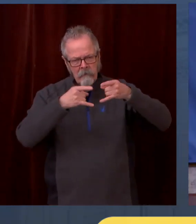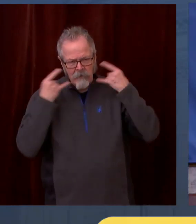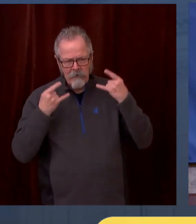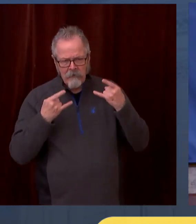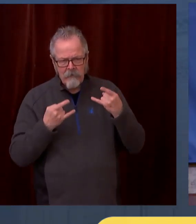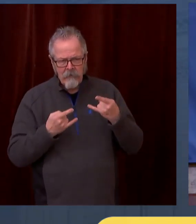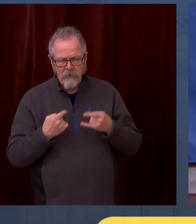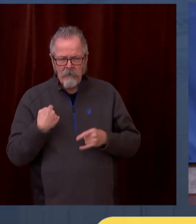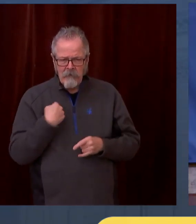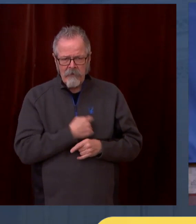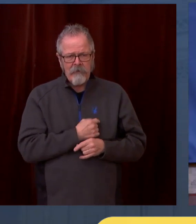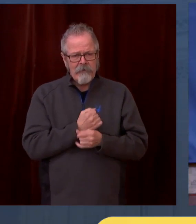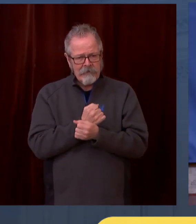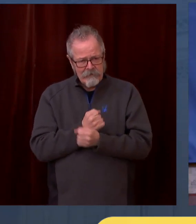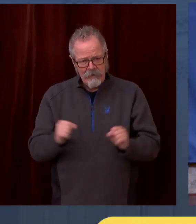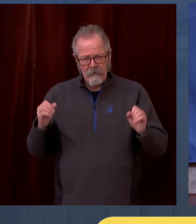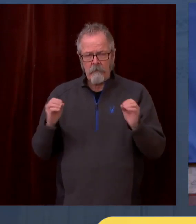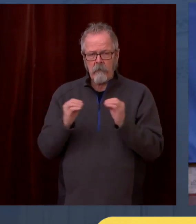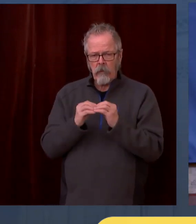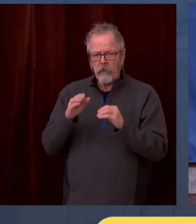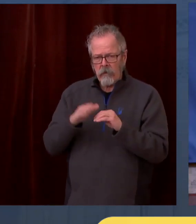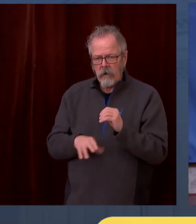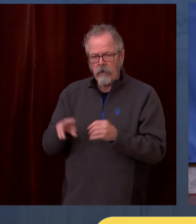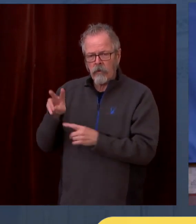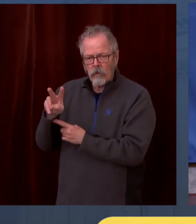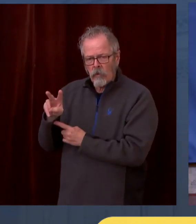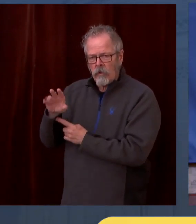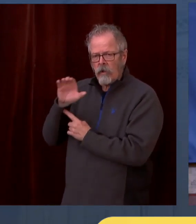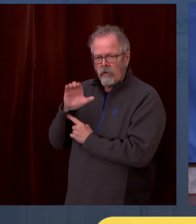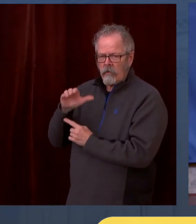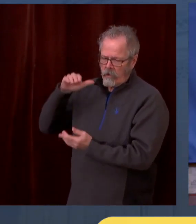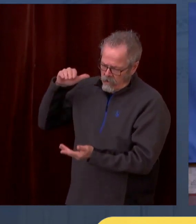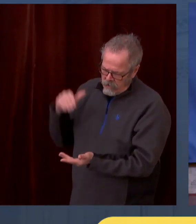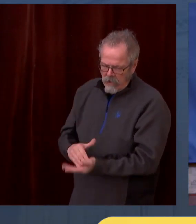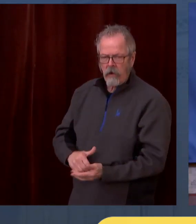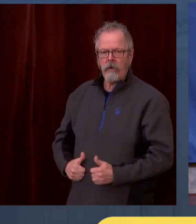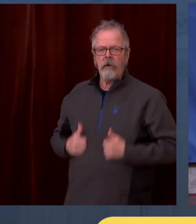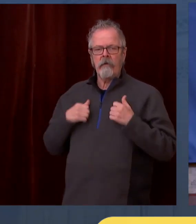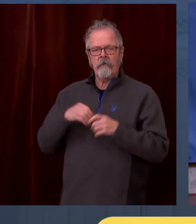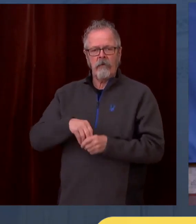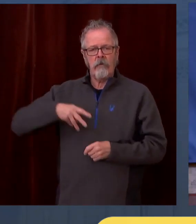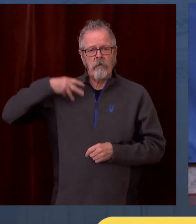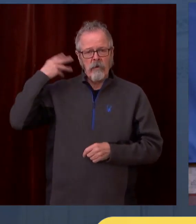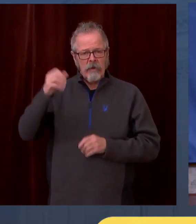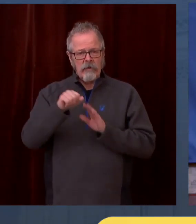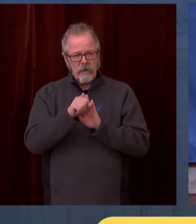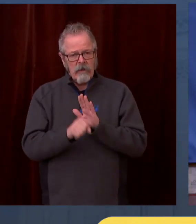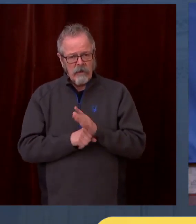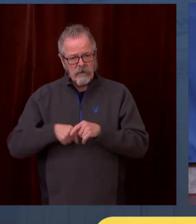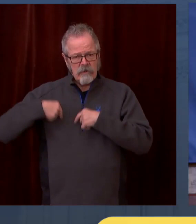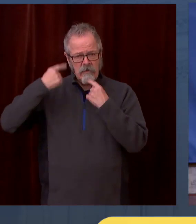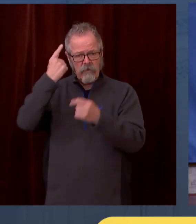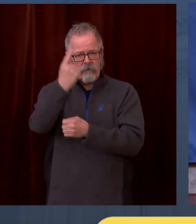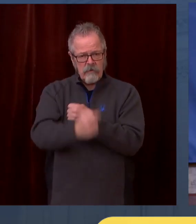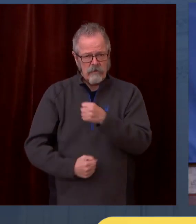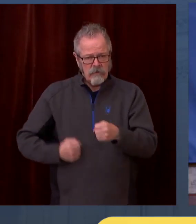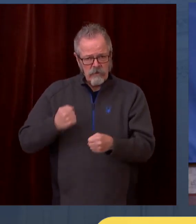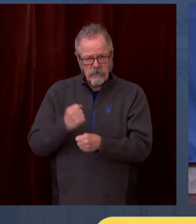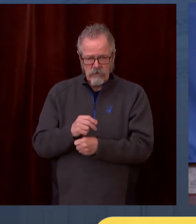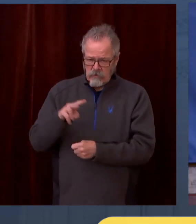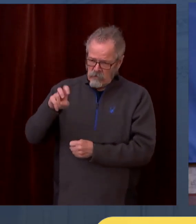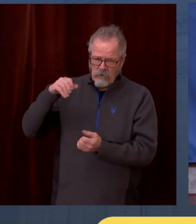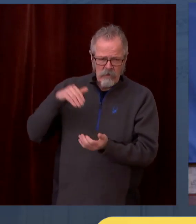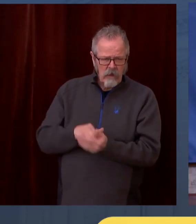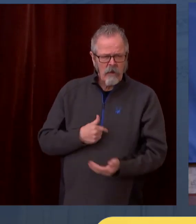the state of Washington in the last year. And that's a heck of a good performance level. And I want to thank Washingtonians for being heroes.